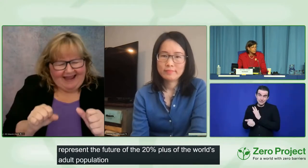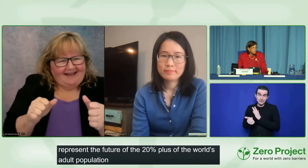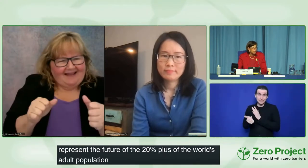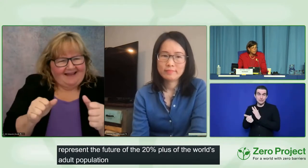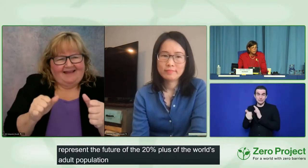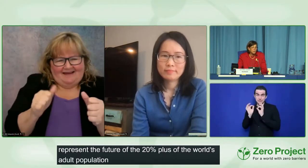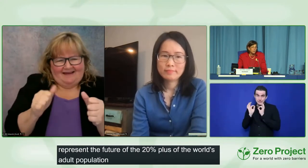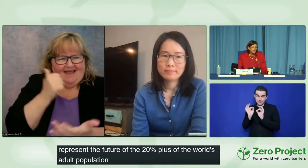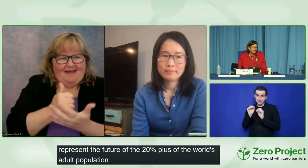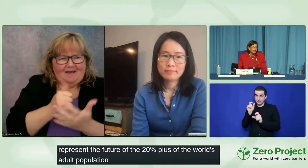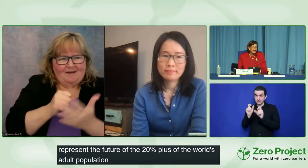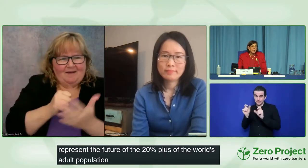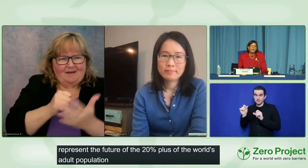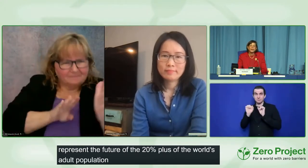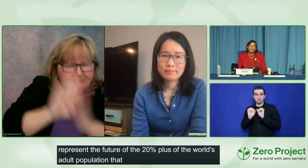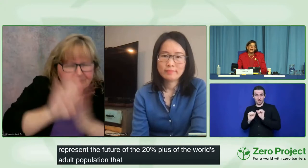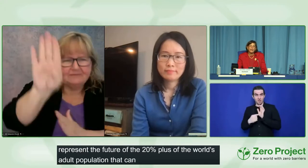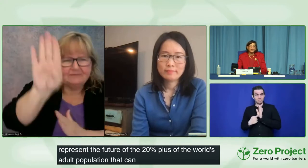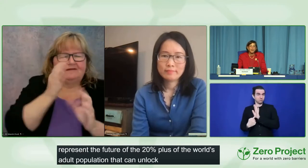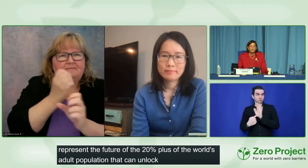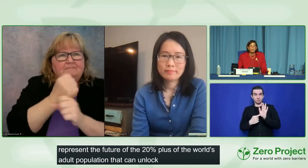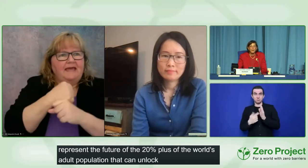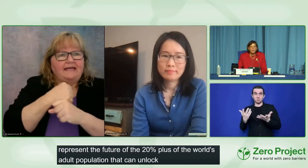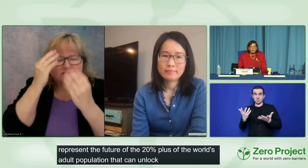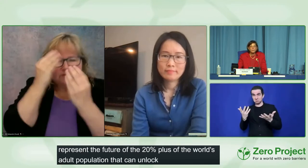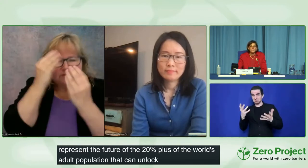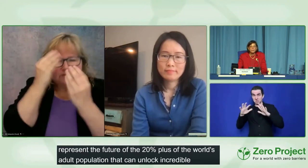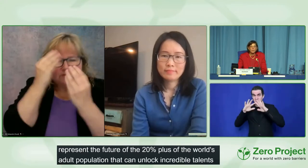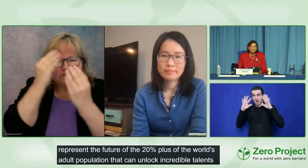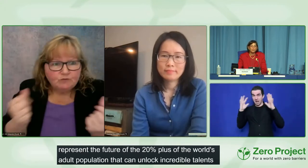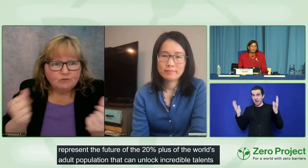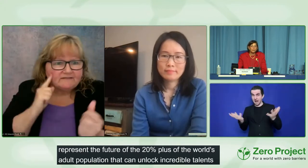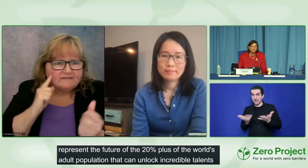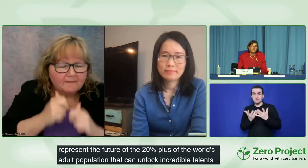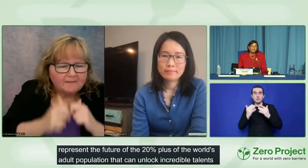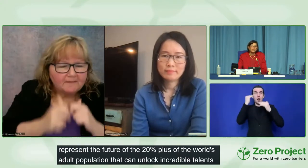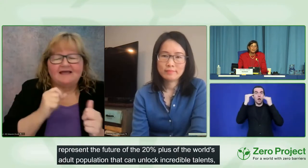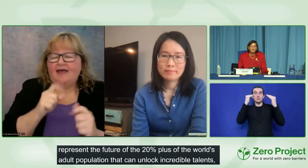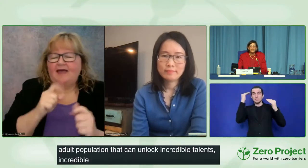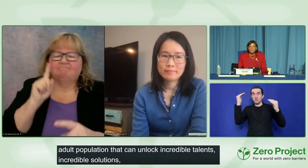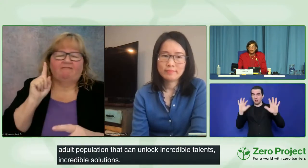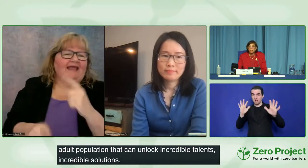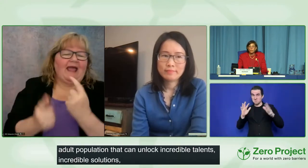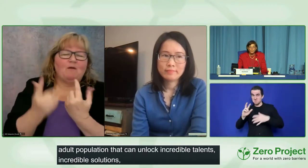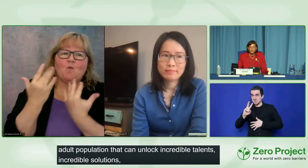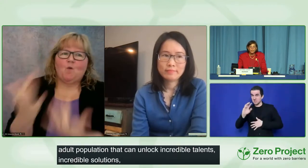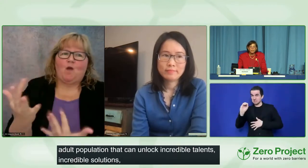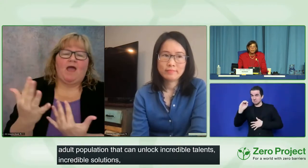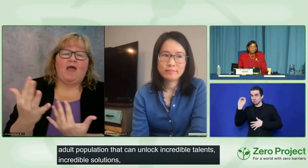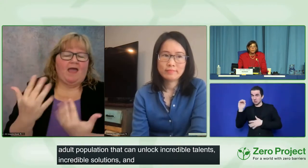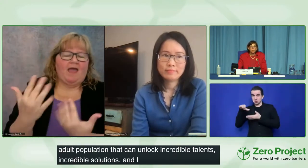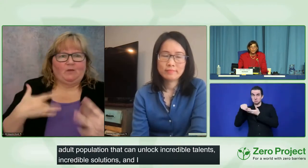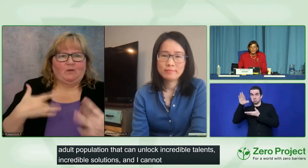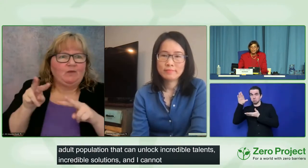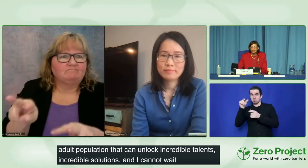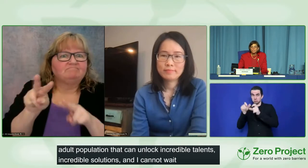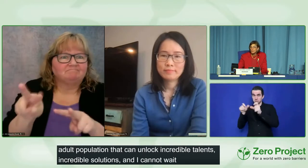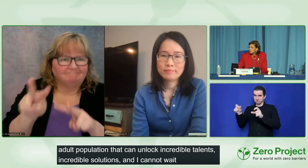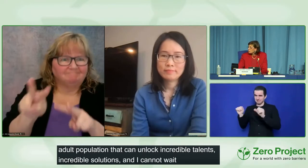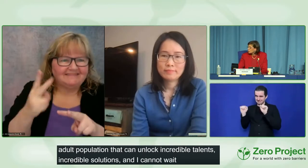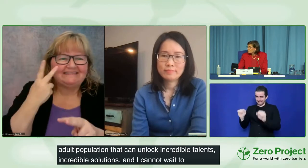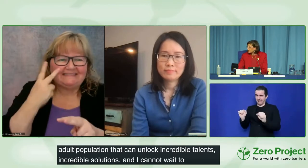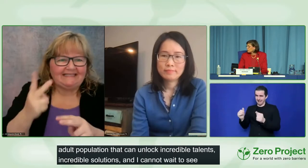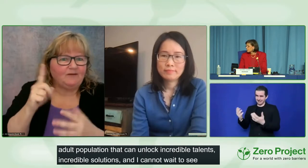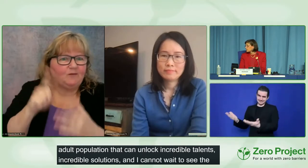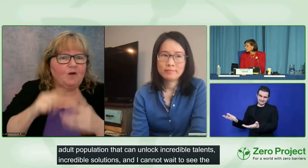incredible solutions, and I cannot wait to see the world that these women will bring.